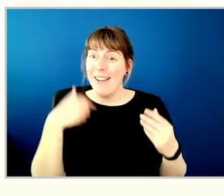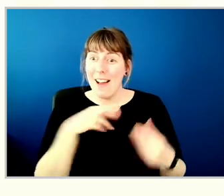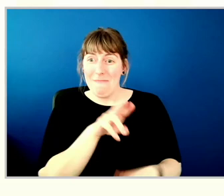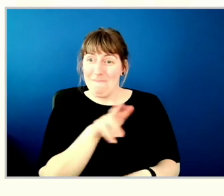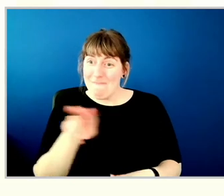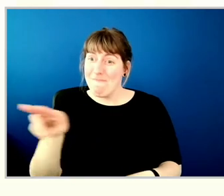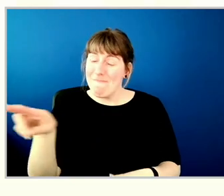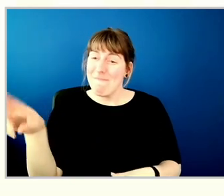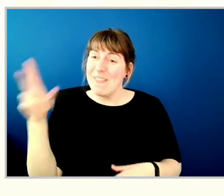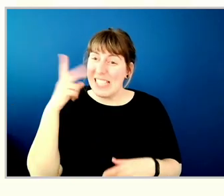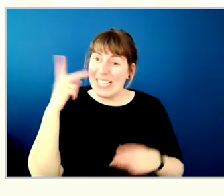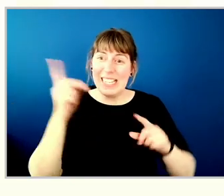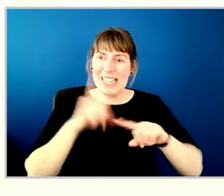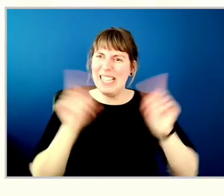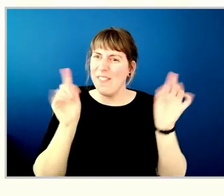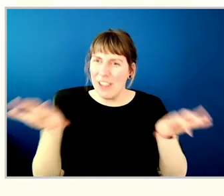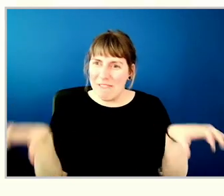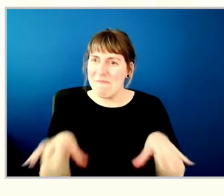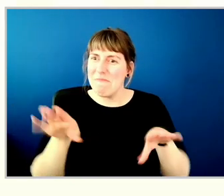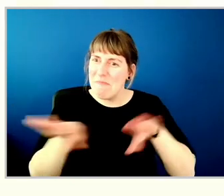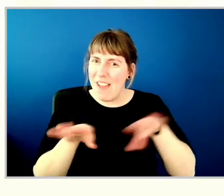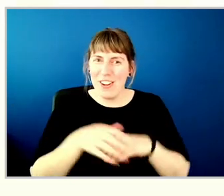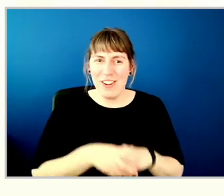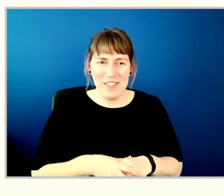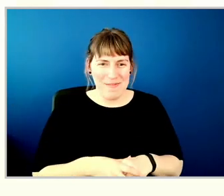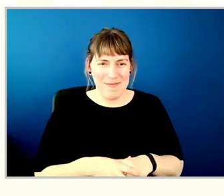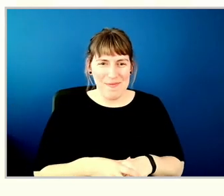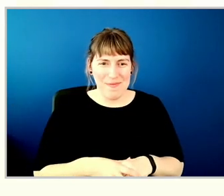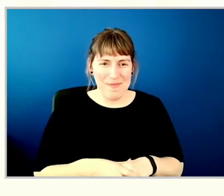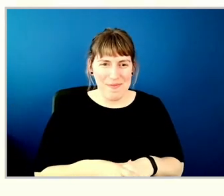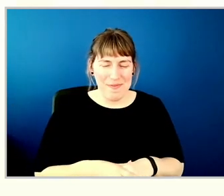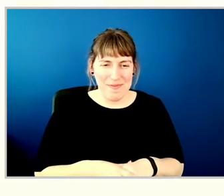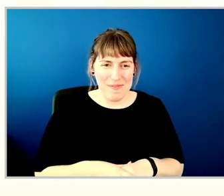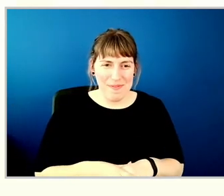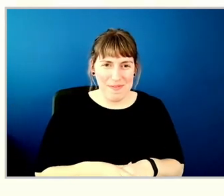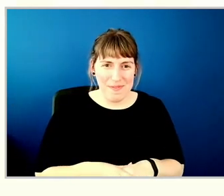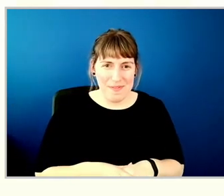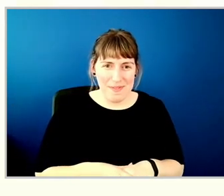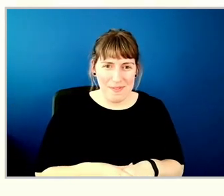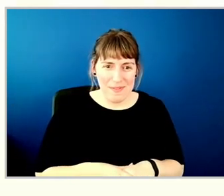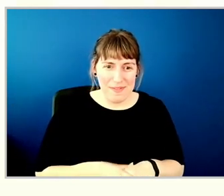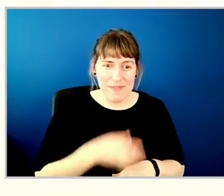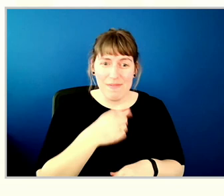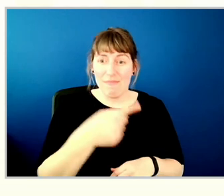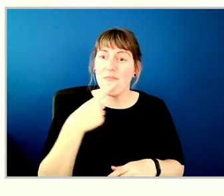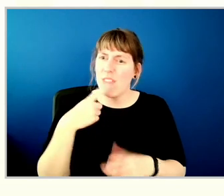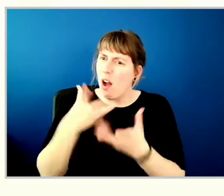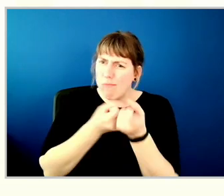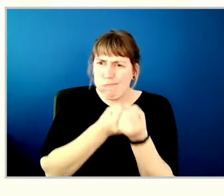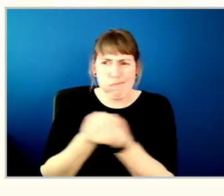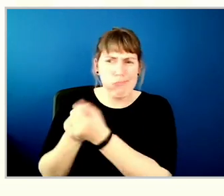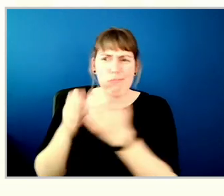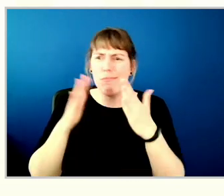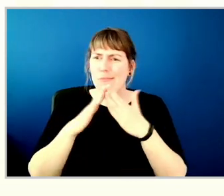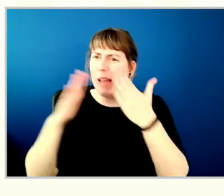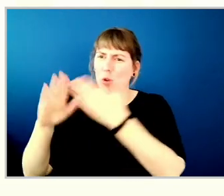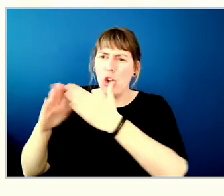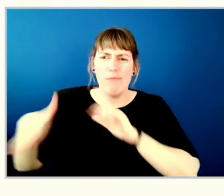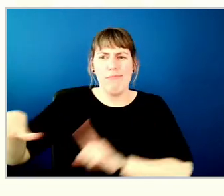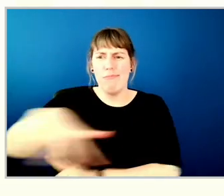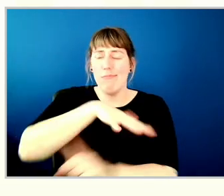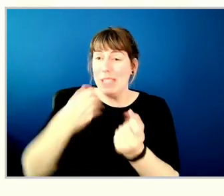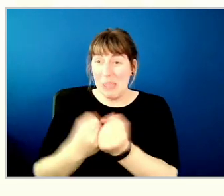act. During COVID, they have been there for the neighborhood. They're been there for me.